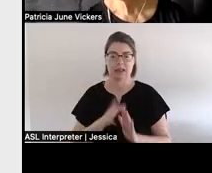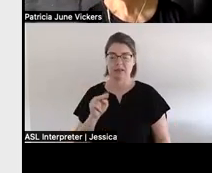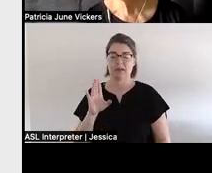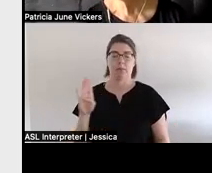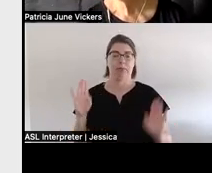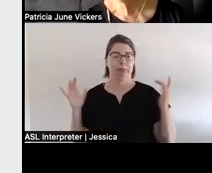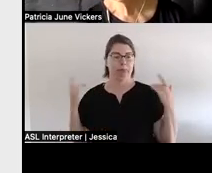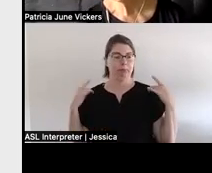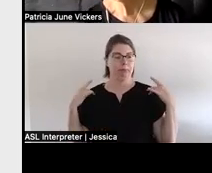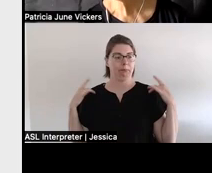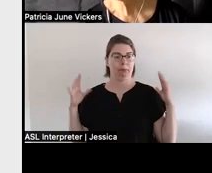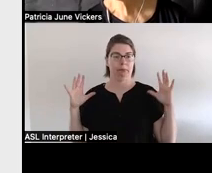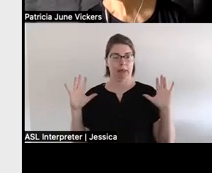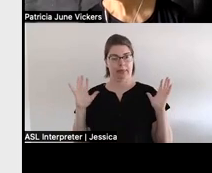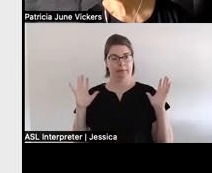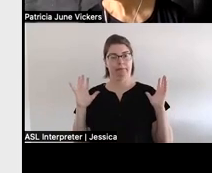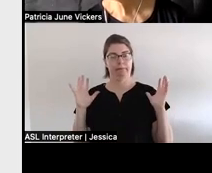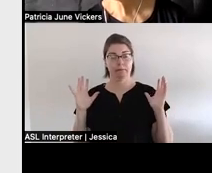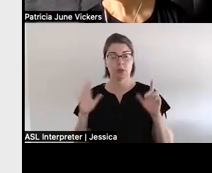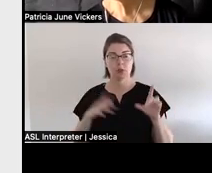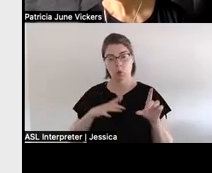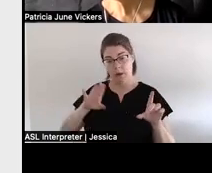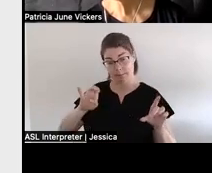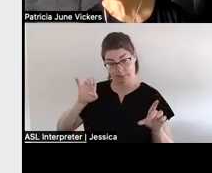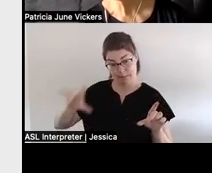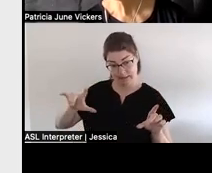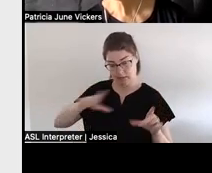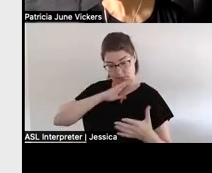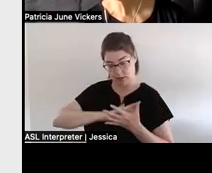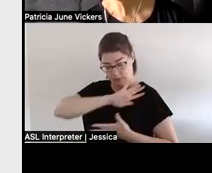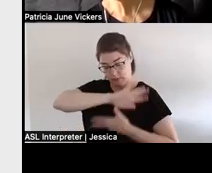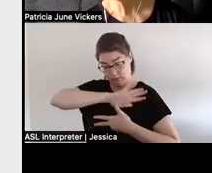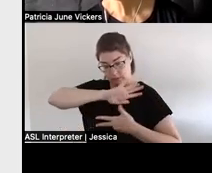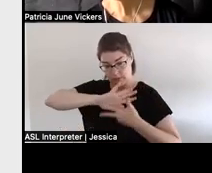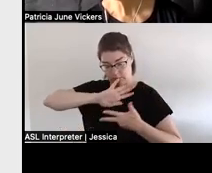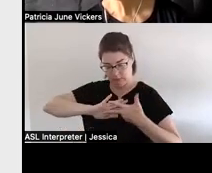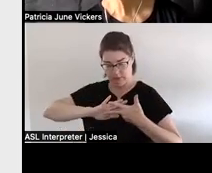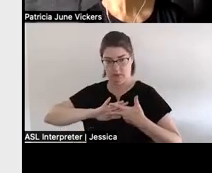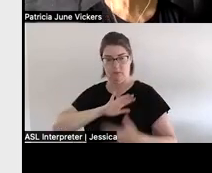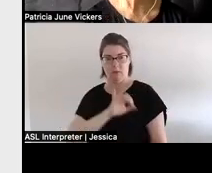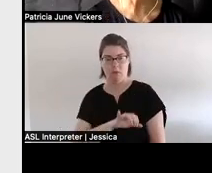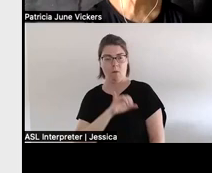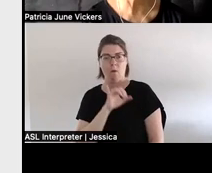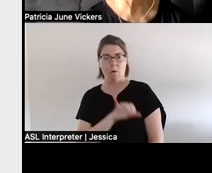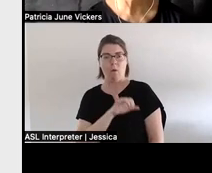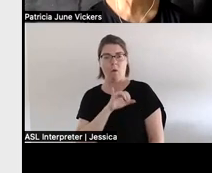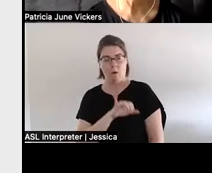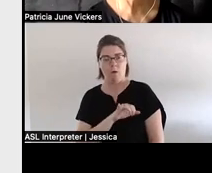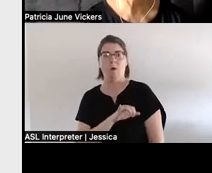when i heard him go over these three i thought this is